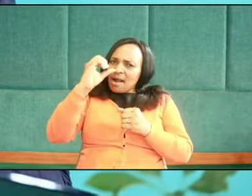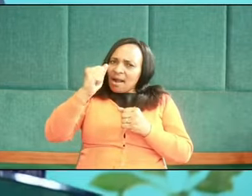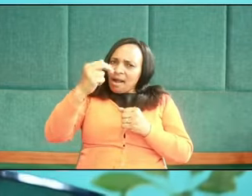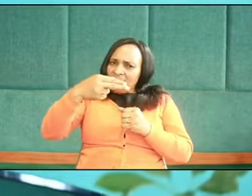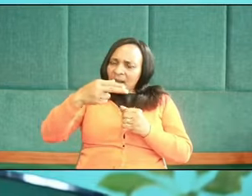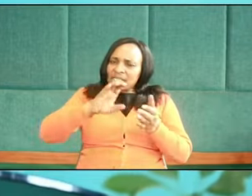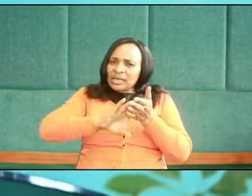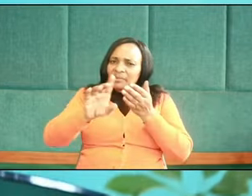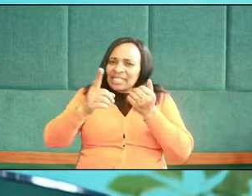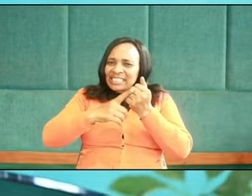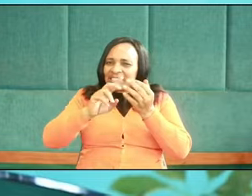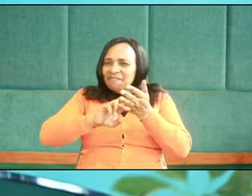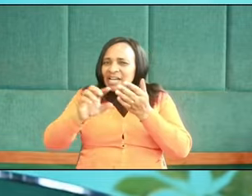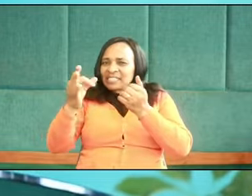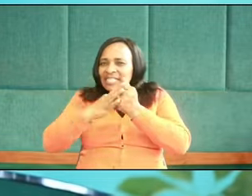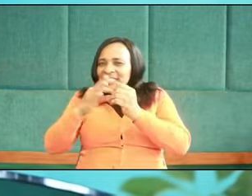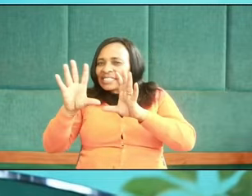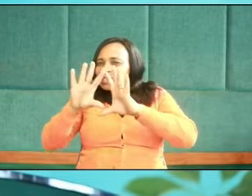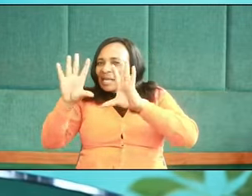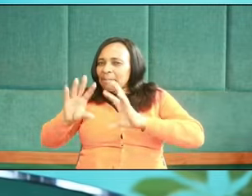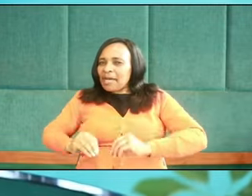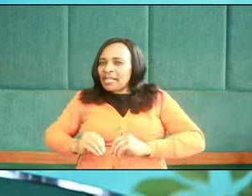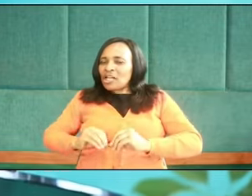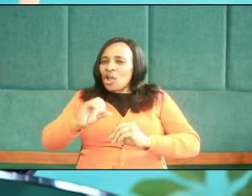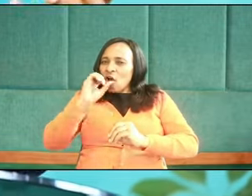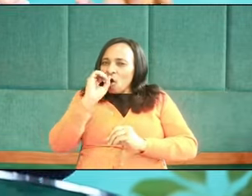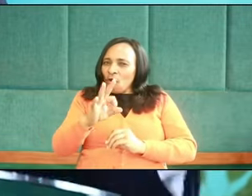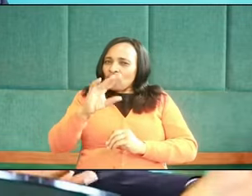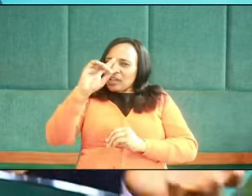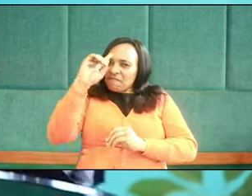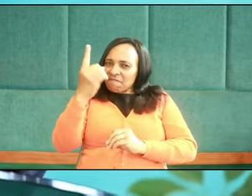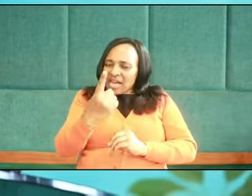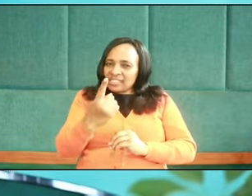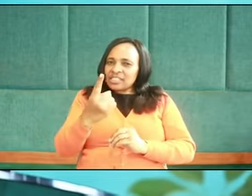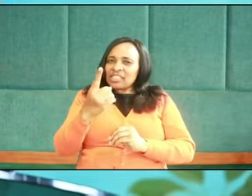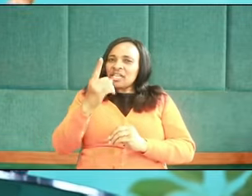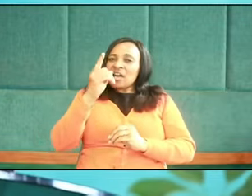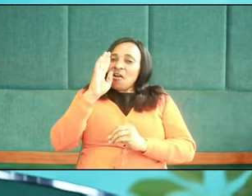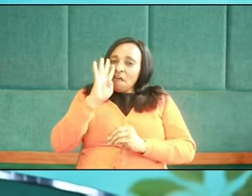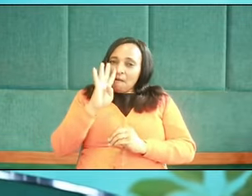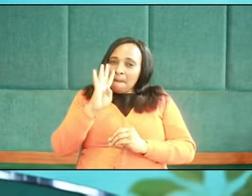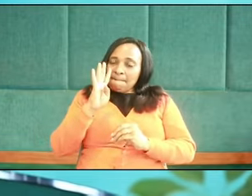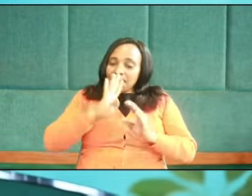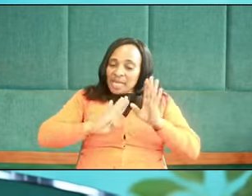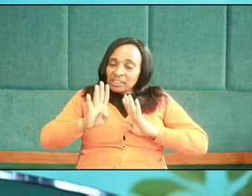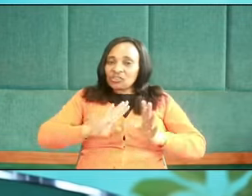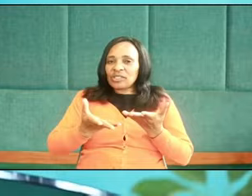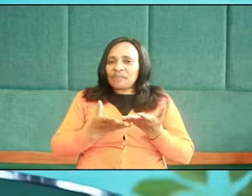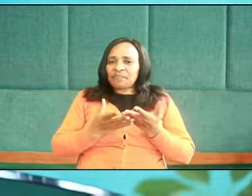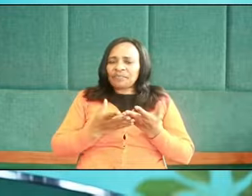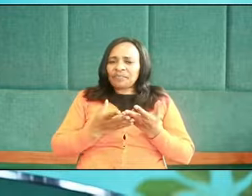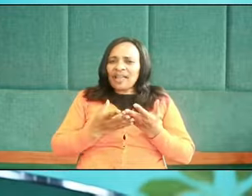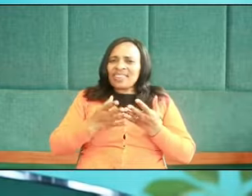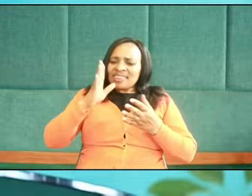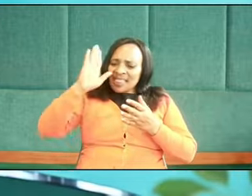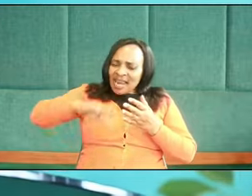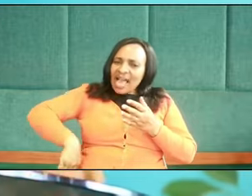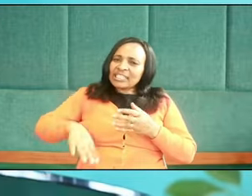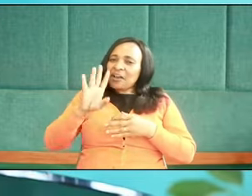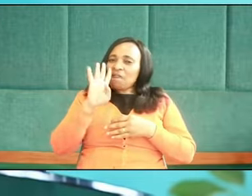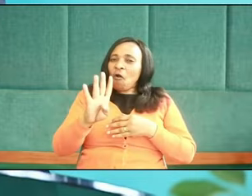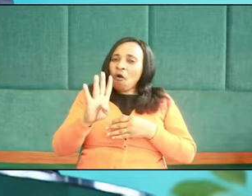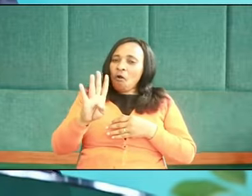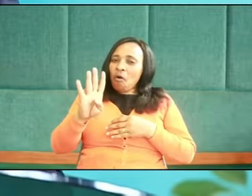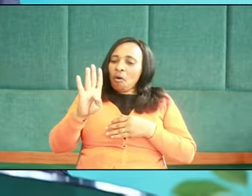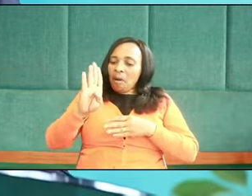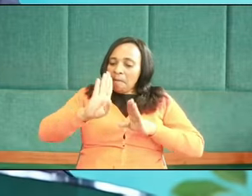is a summary of the first four beatitudes. Sorry, the last four beatitudes.